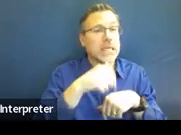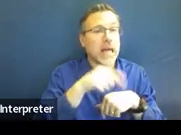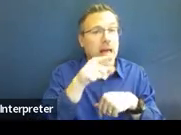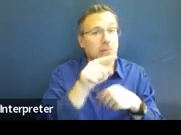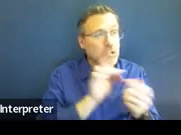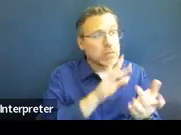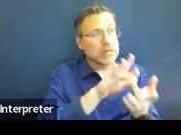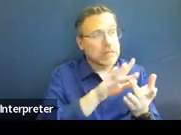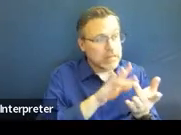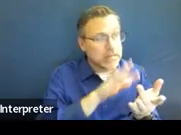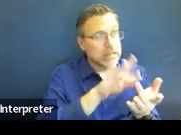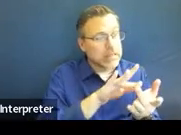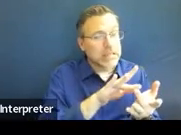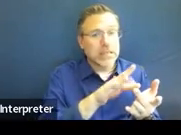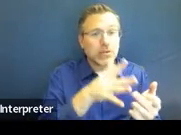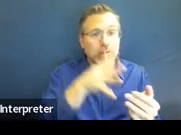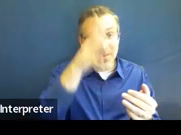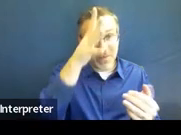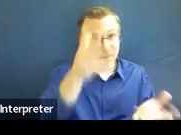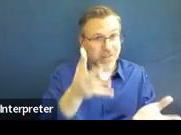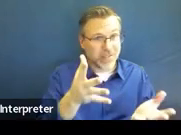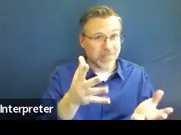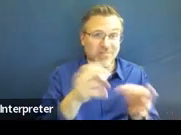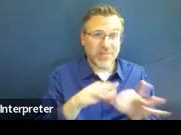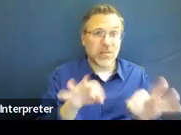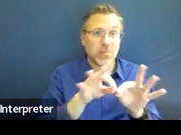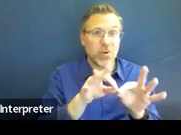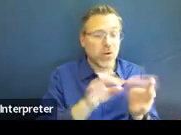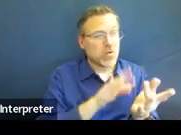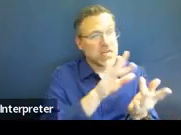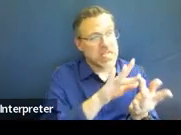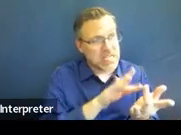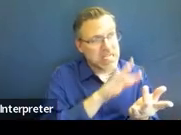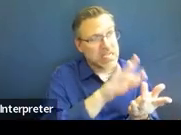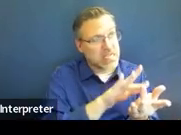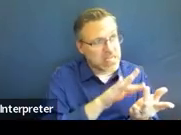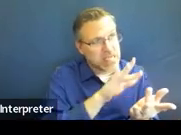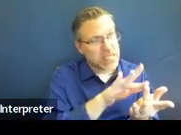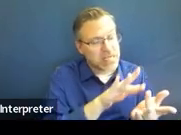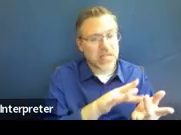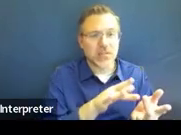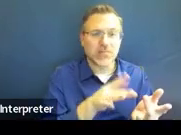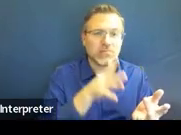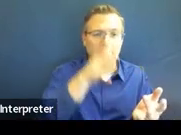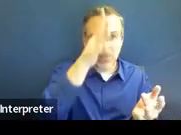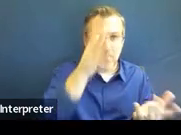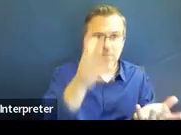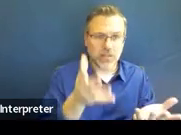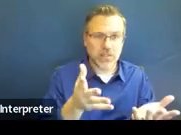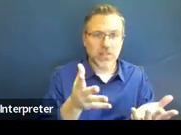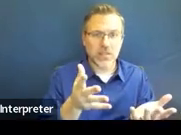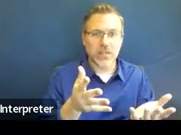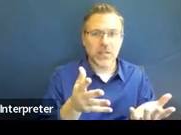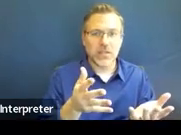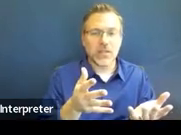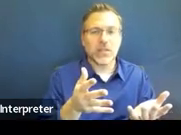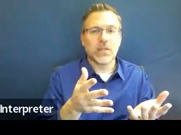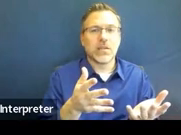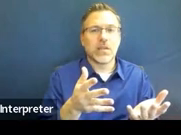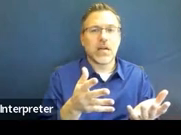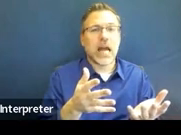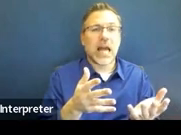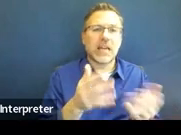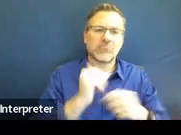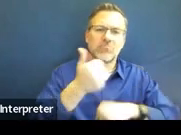Because you want to make all of your efforts to reach out to the parents and hold the meeting at a